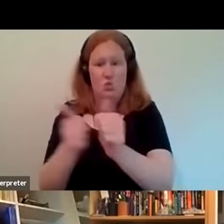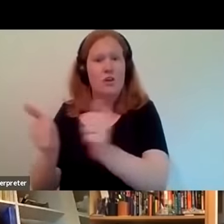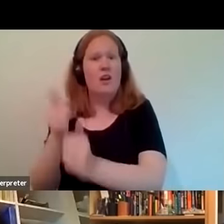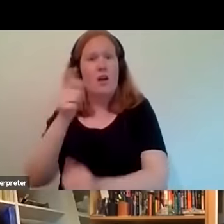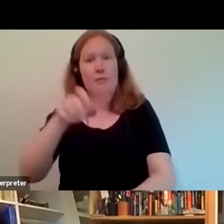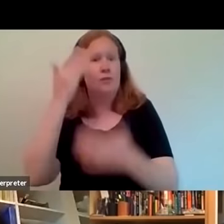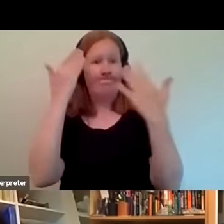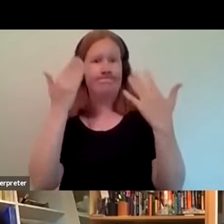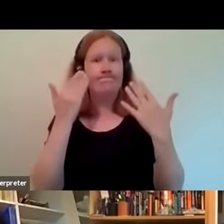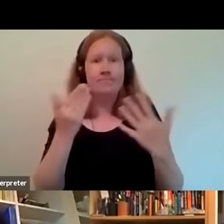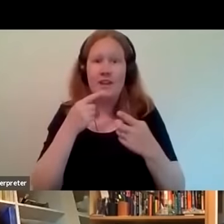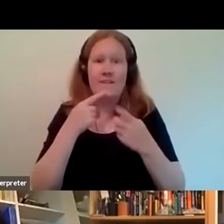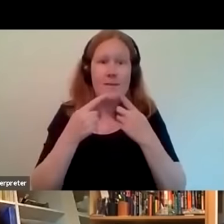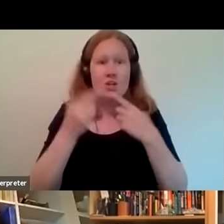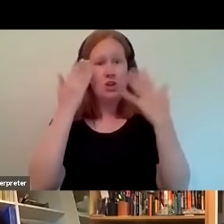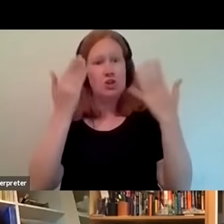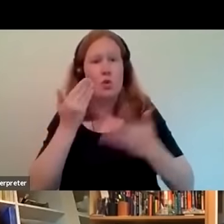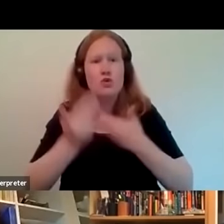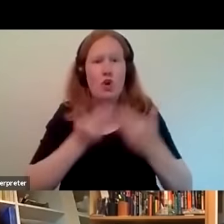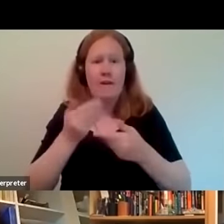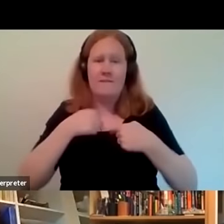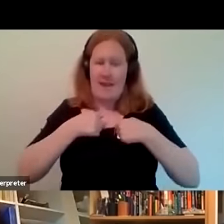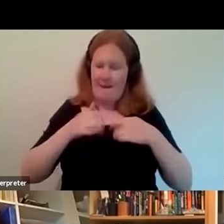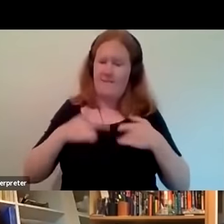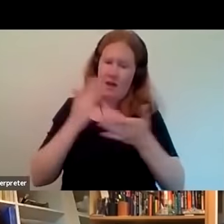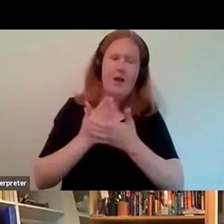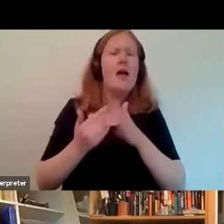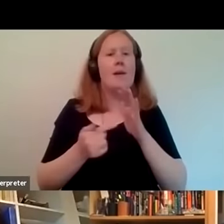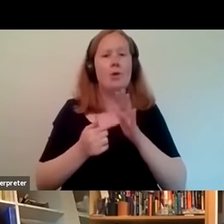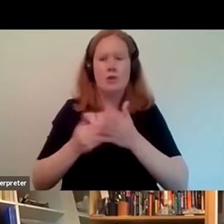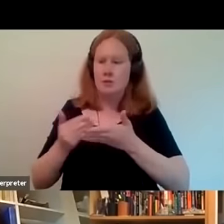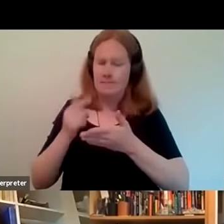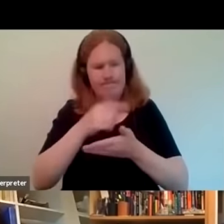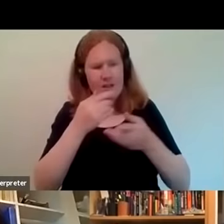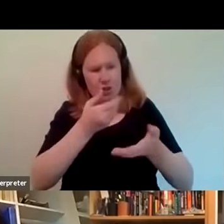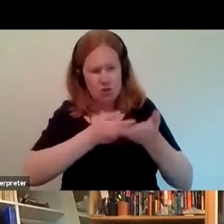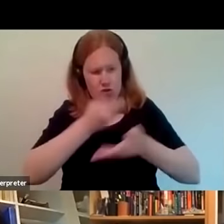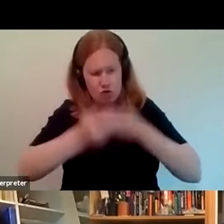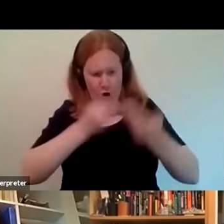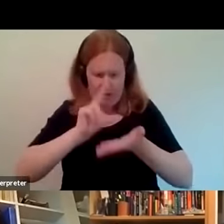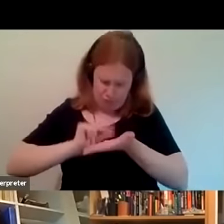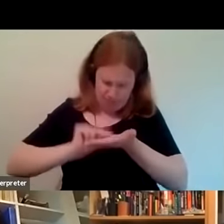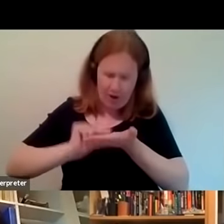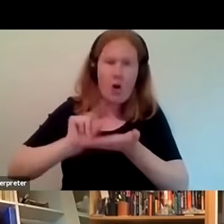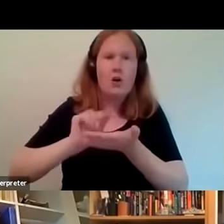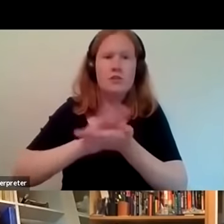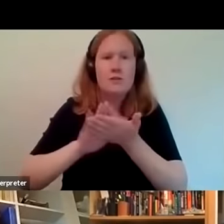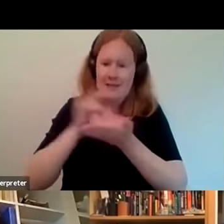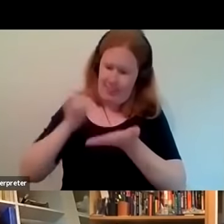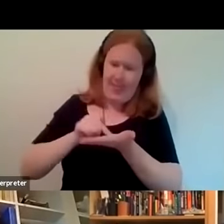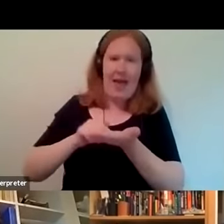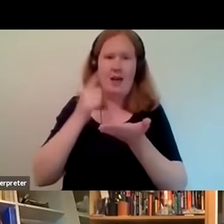was really really important to be collecting this story and giving it that profile but also having it as a as as research